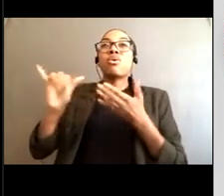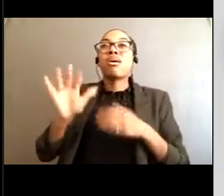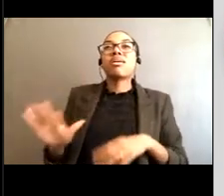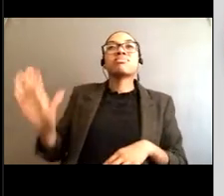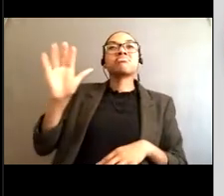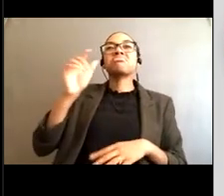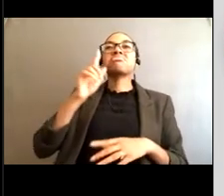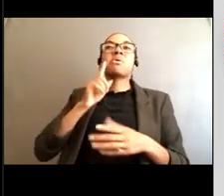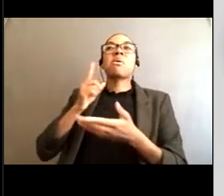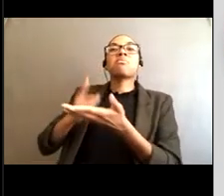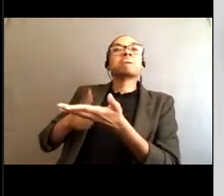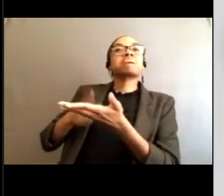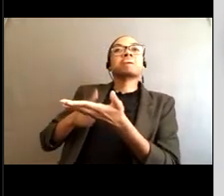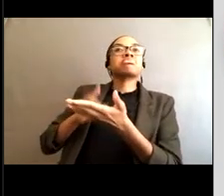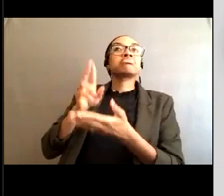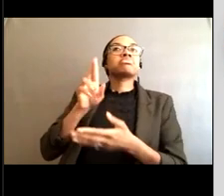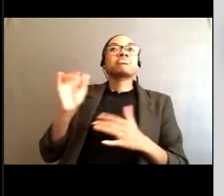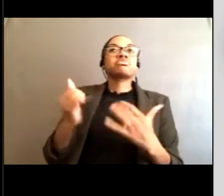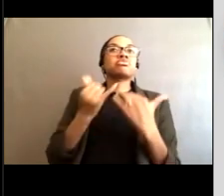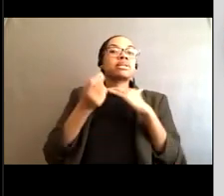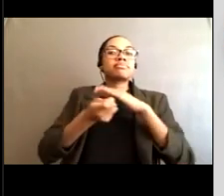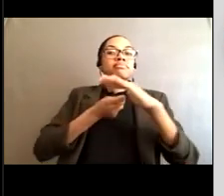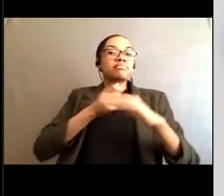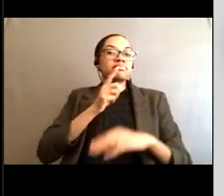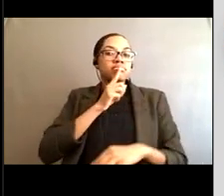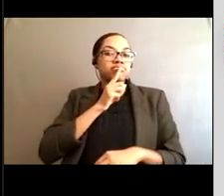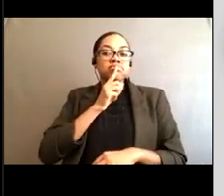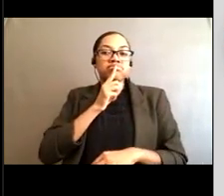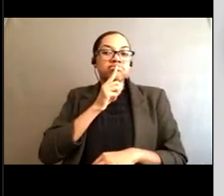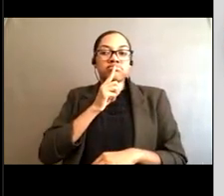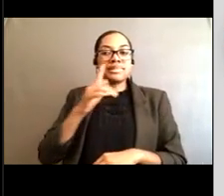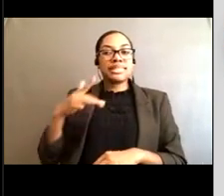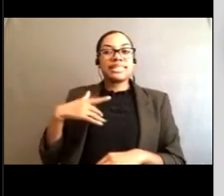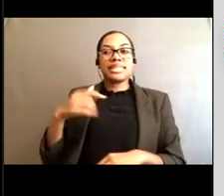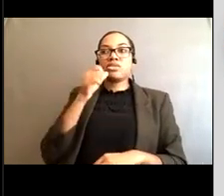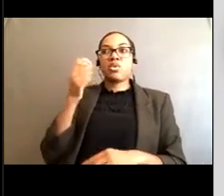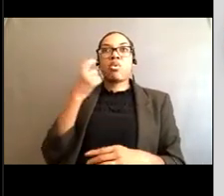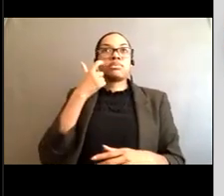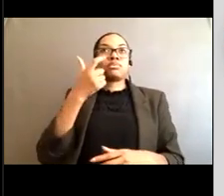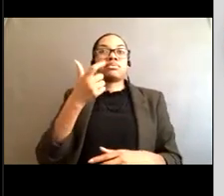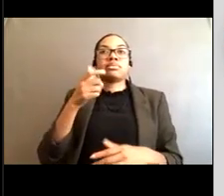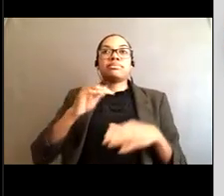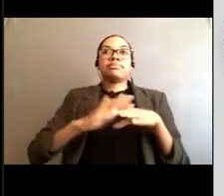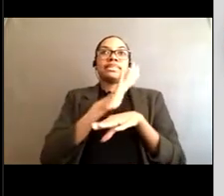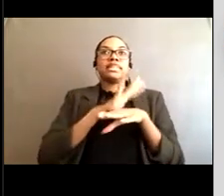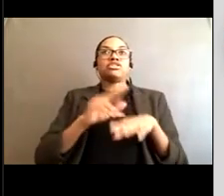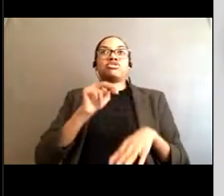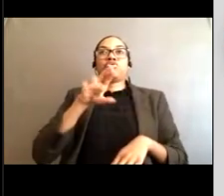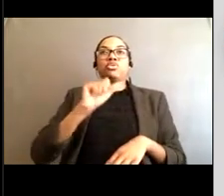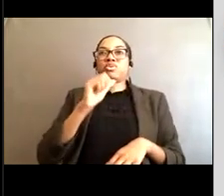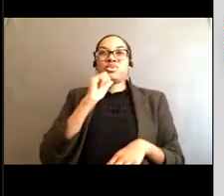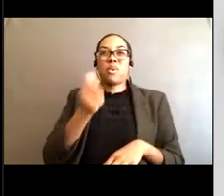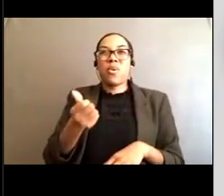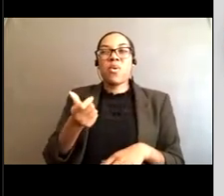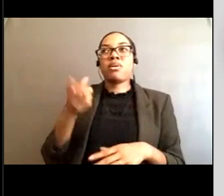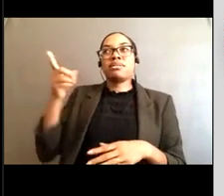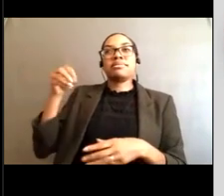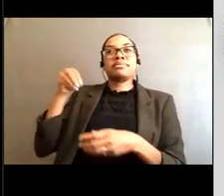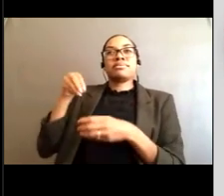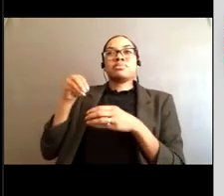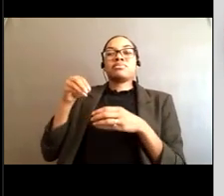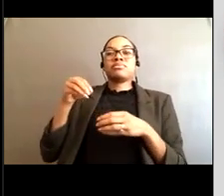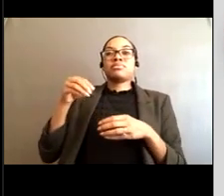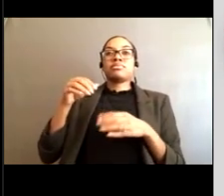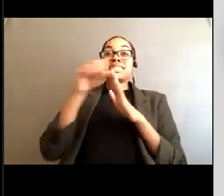talk about rip currents a lot. They don't see rip currents on the national TV. Their local broadcasts aren't talking